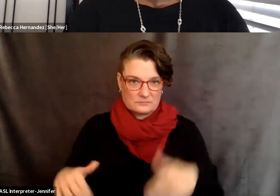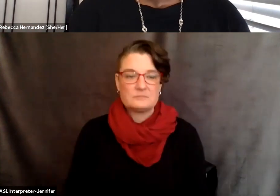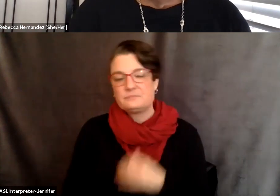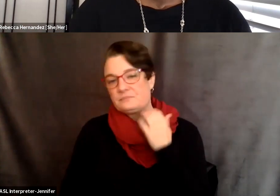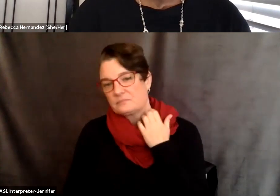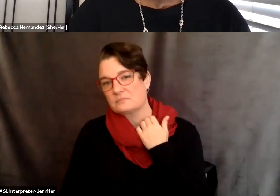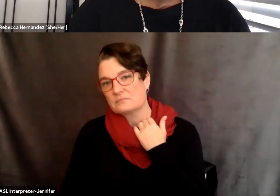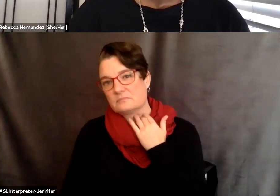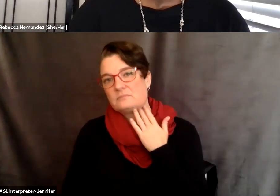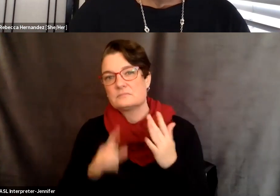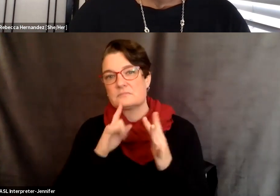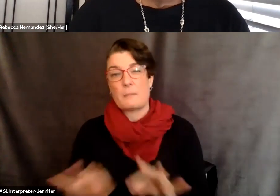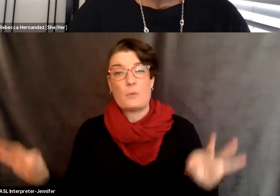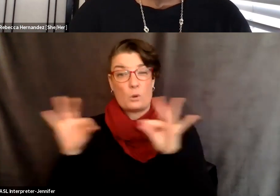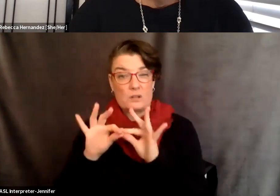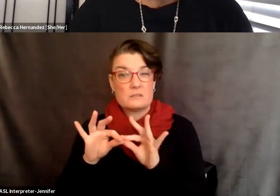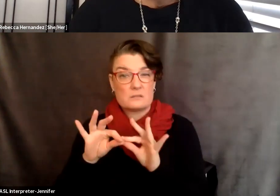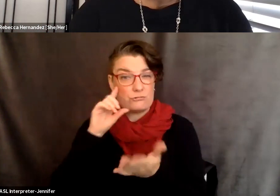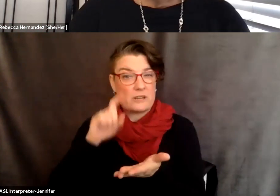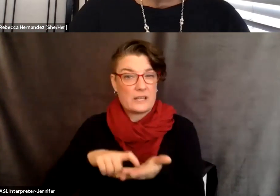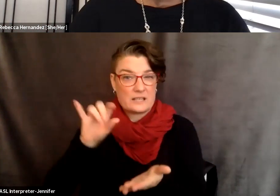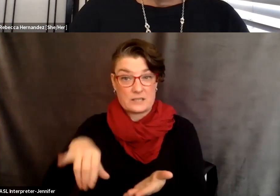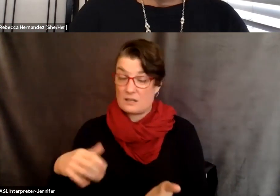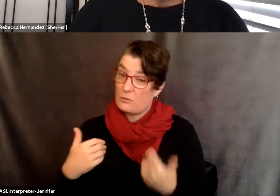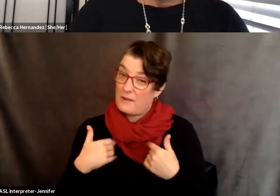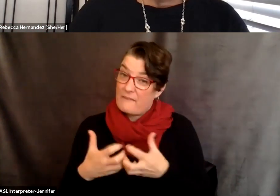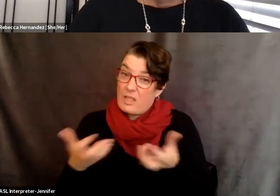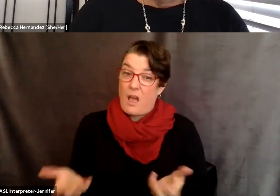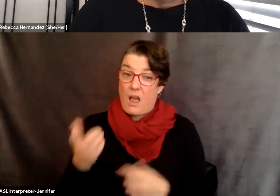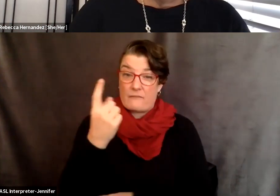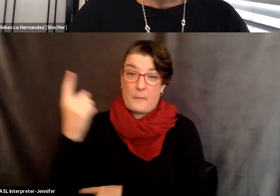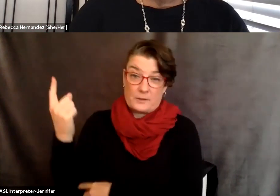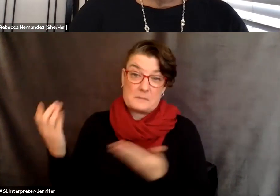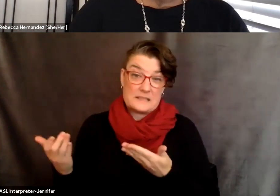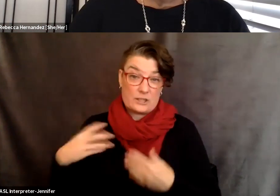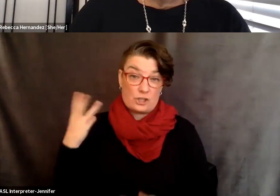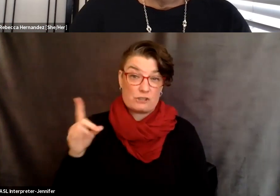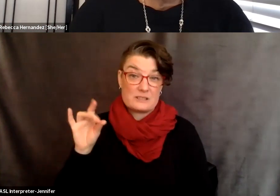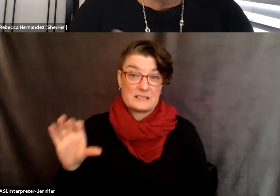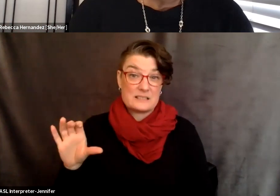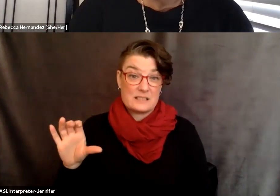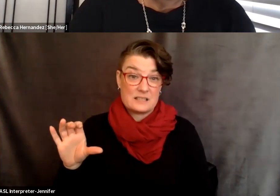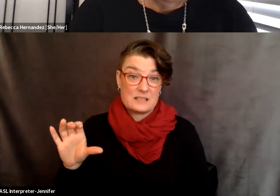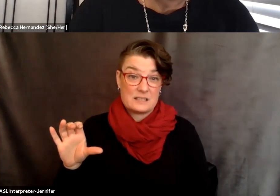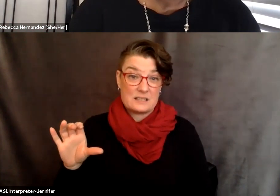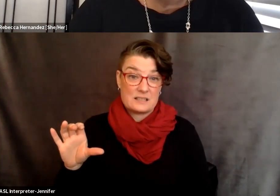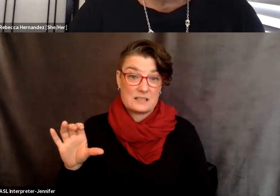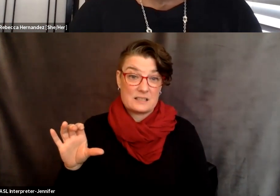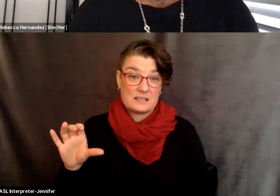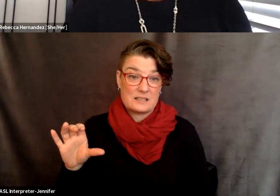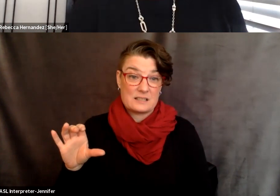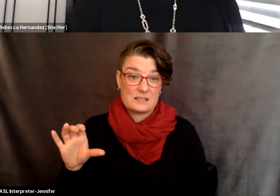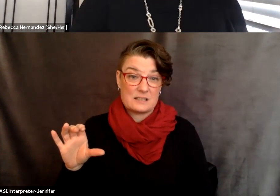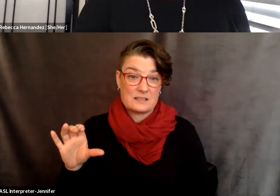um, very important to also recognize. And we have a lot of monuments in DC that, you know, I think are, and, and, uh, as